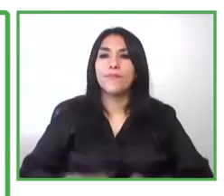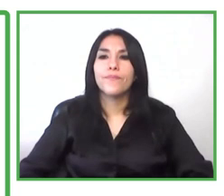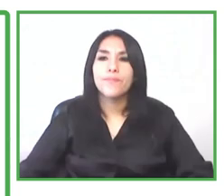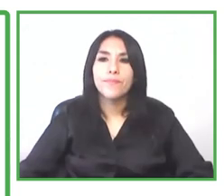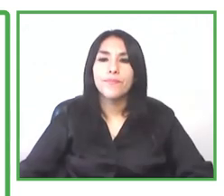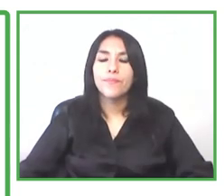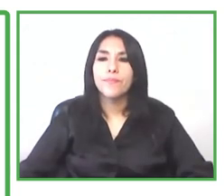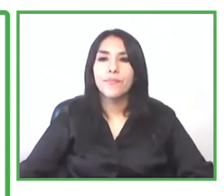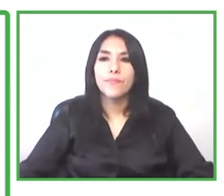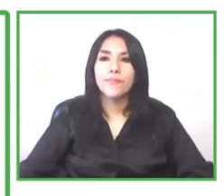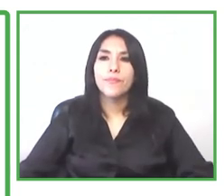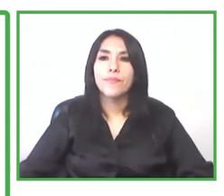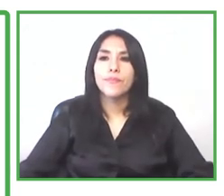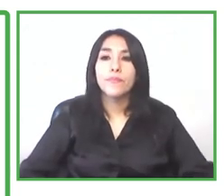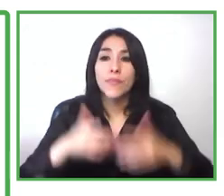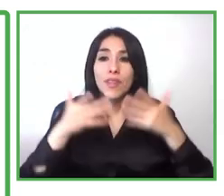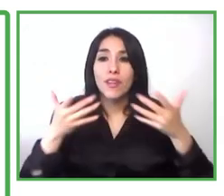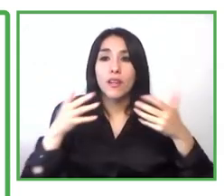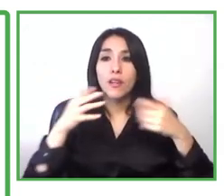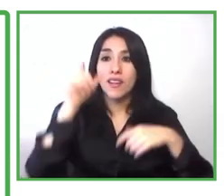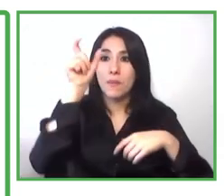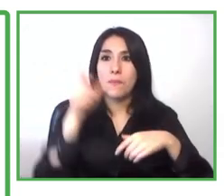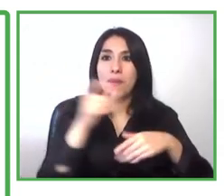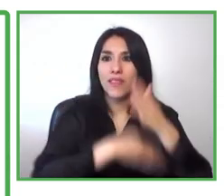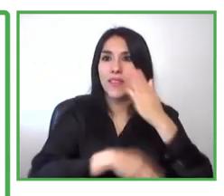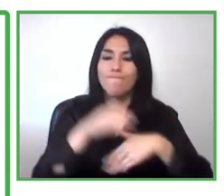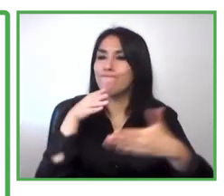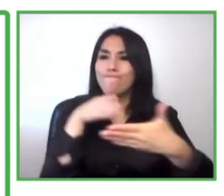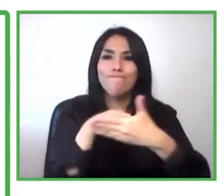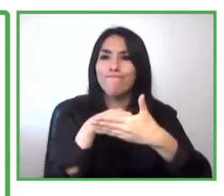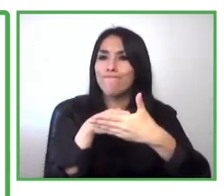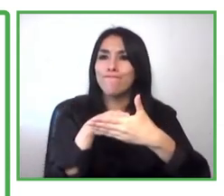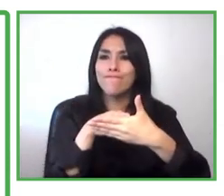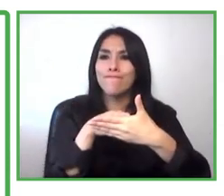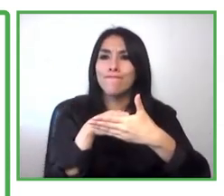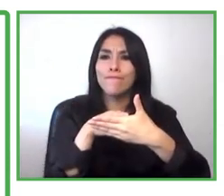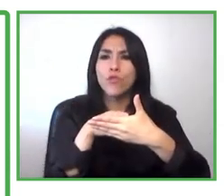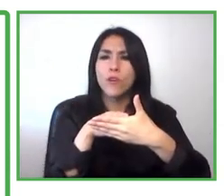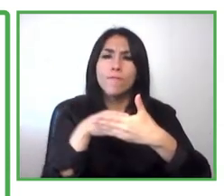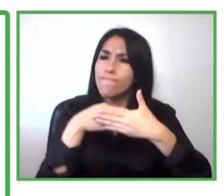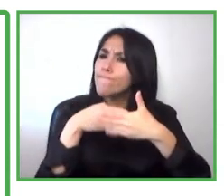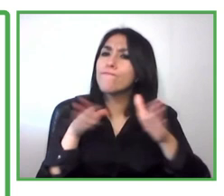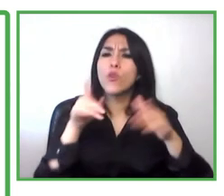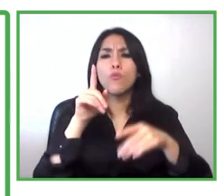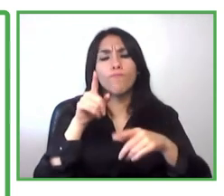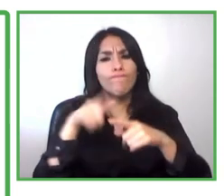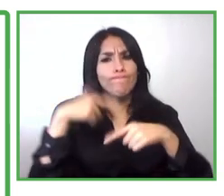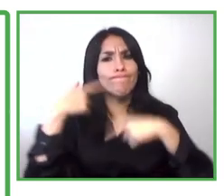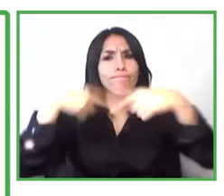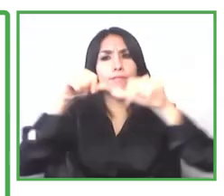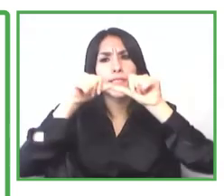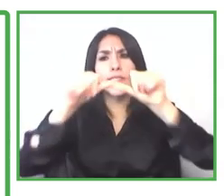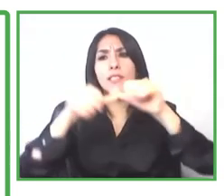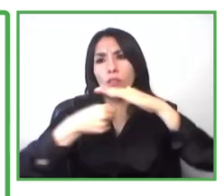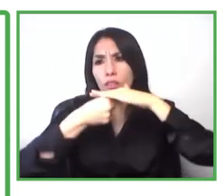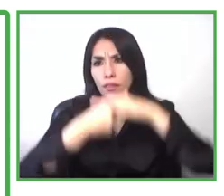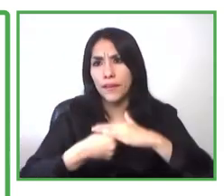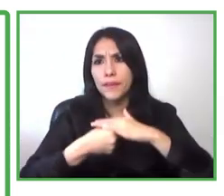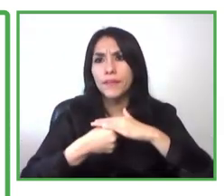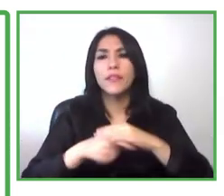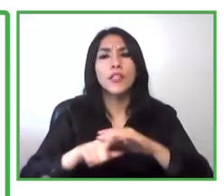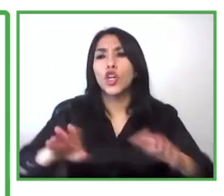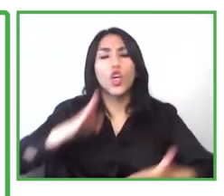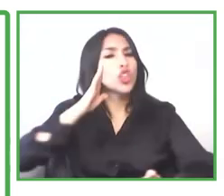for for for for for for every time so this is also a good step because uh